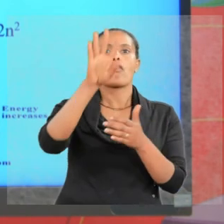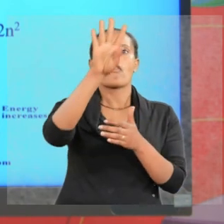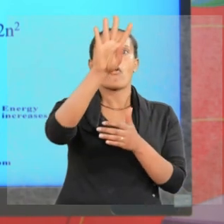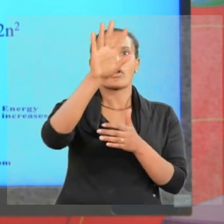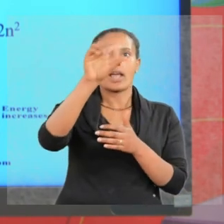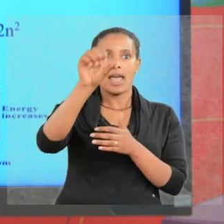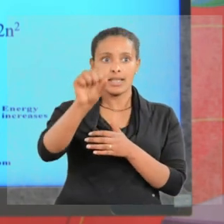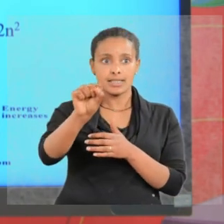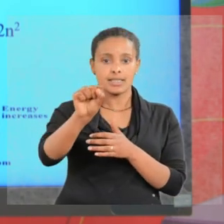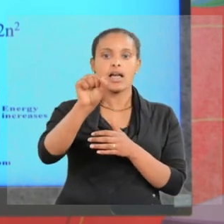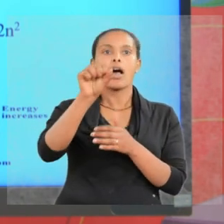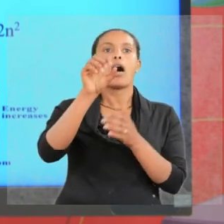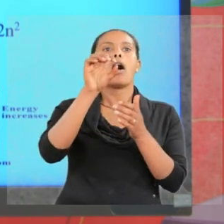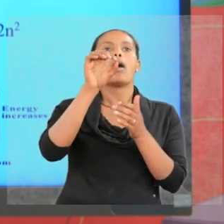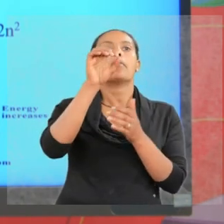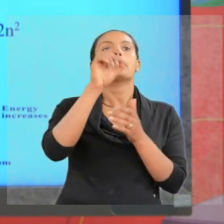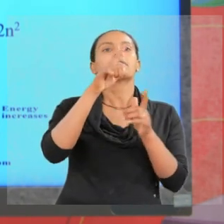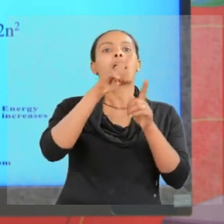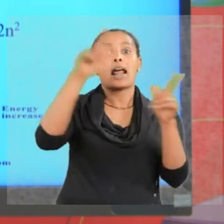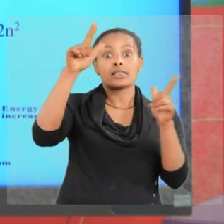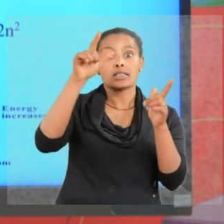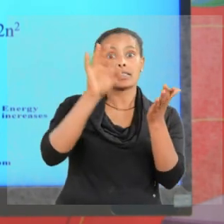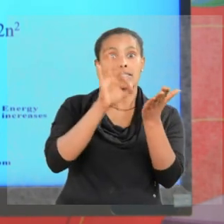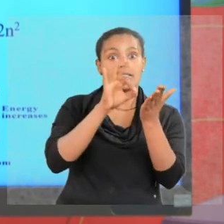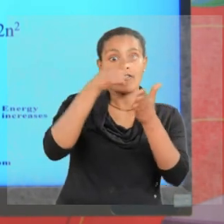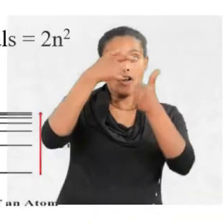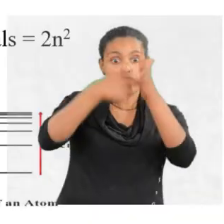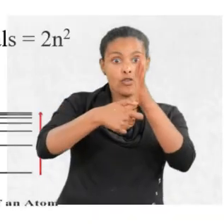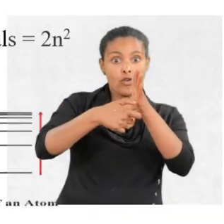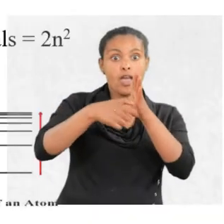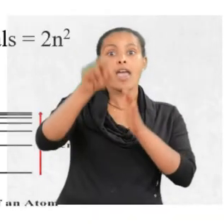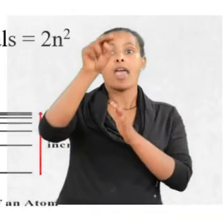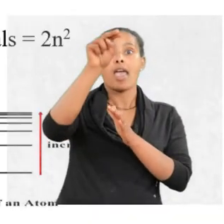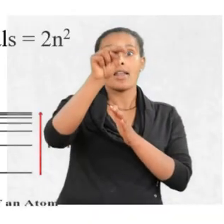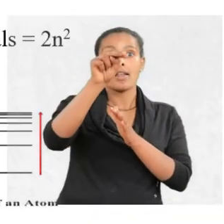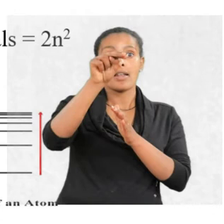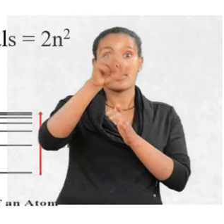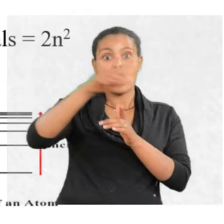is atomic orbital. The larger the value of n,